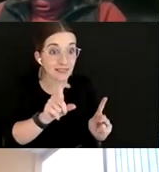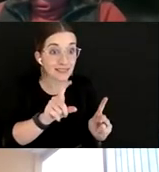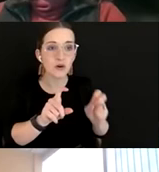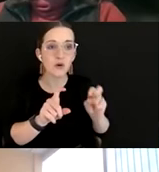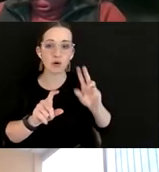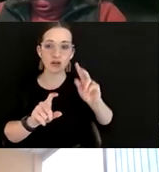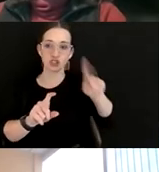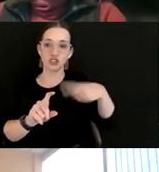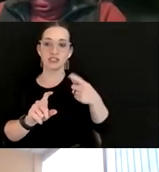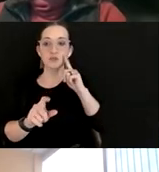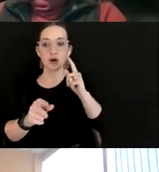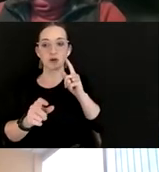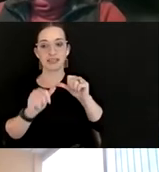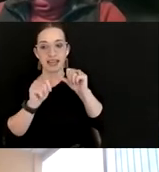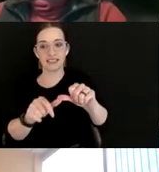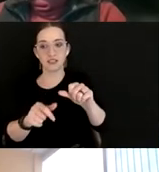positions?